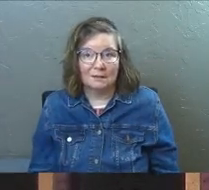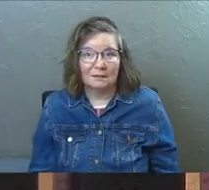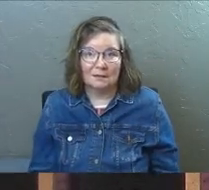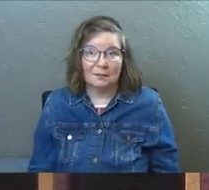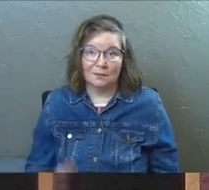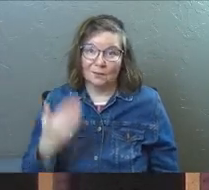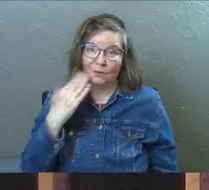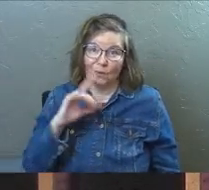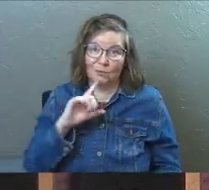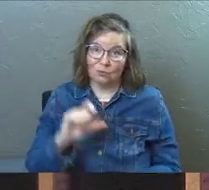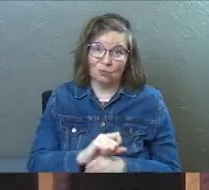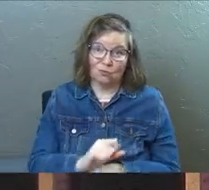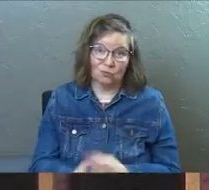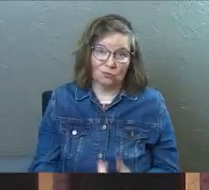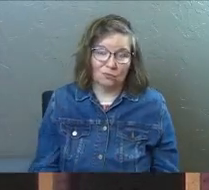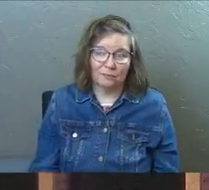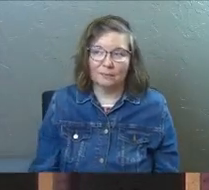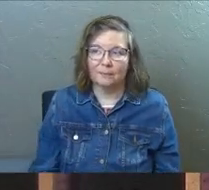You know it's true.